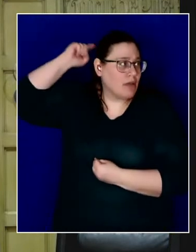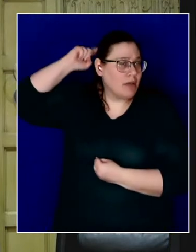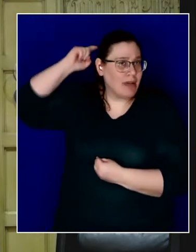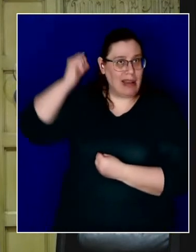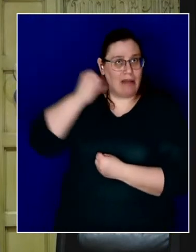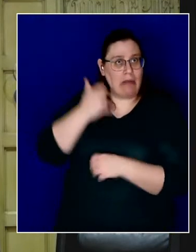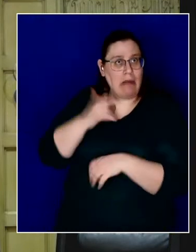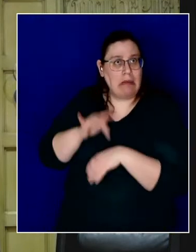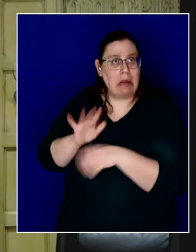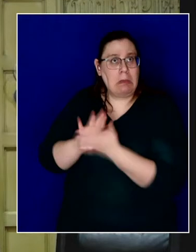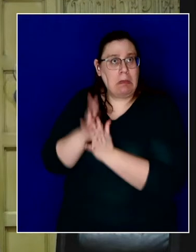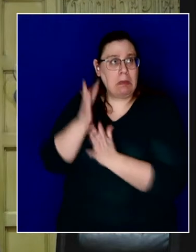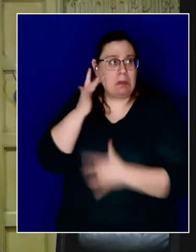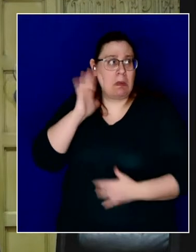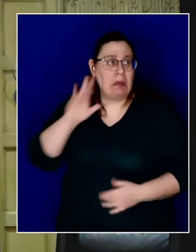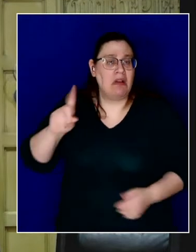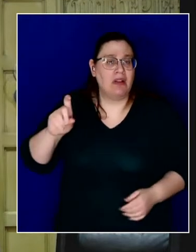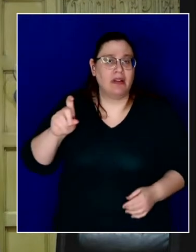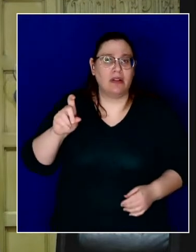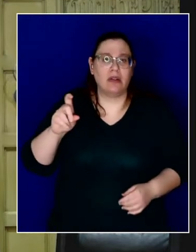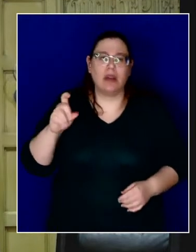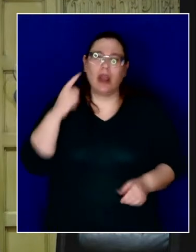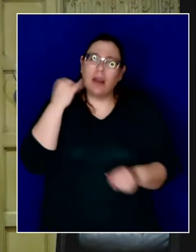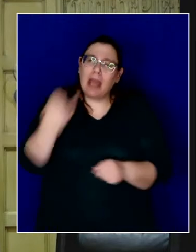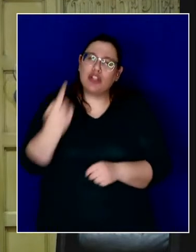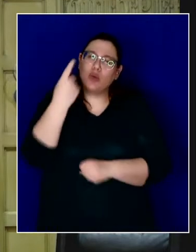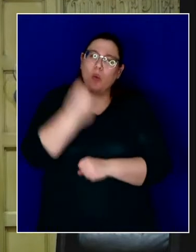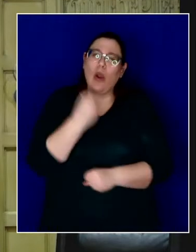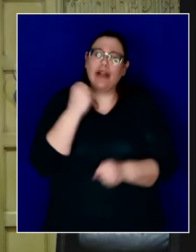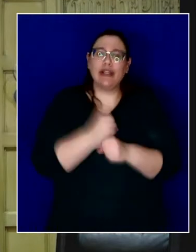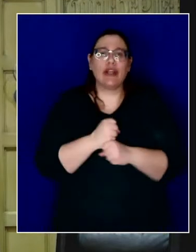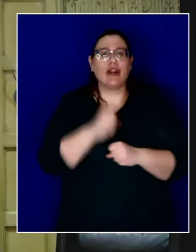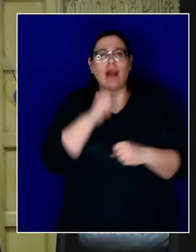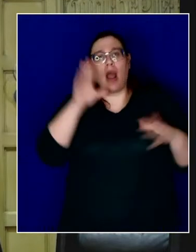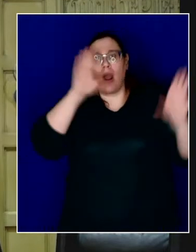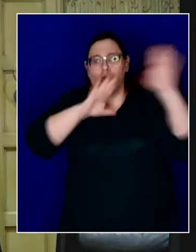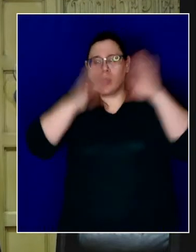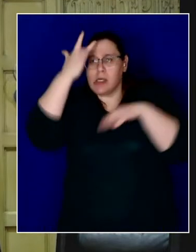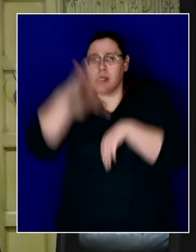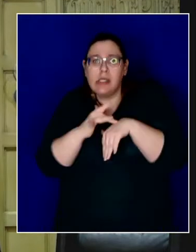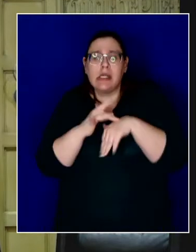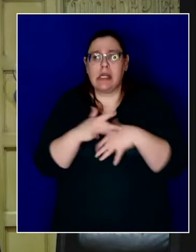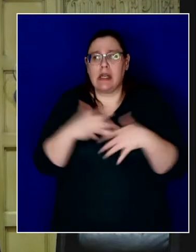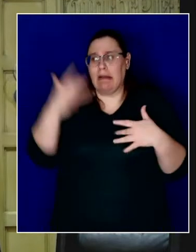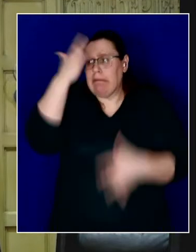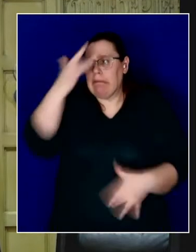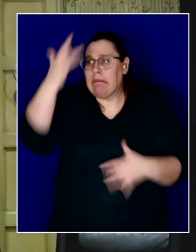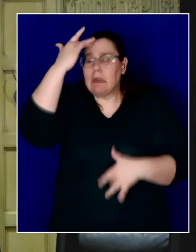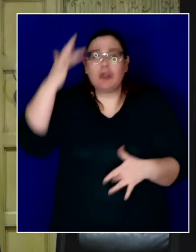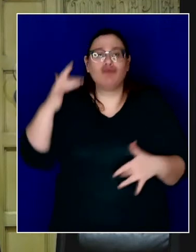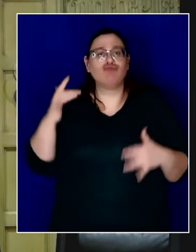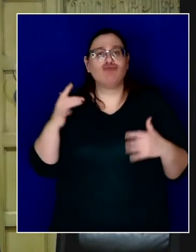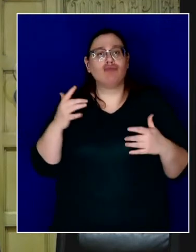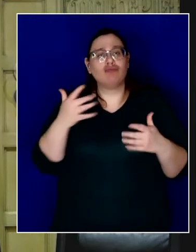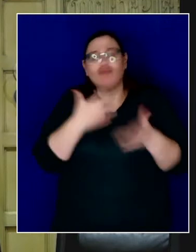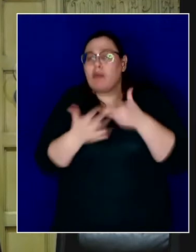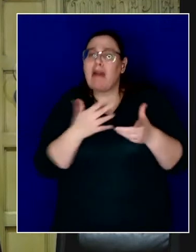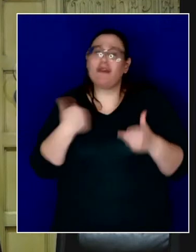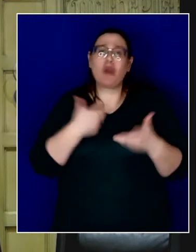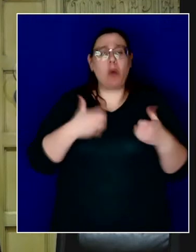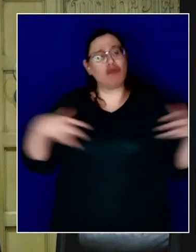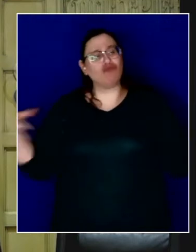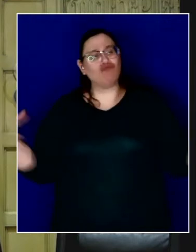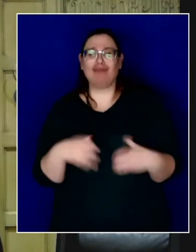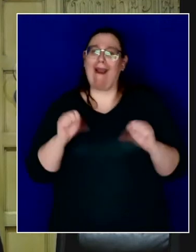sick. A year free from the shadow of disease, free to do what we want with those we love most.